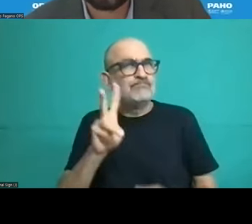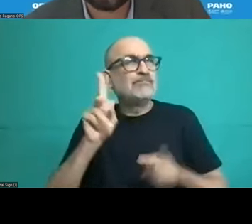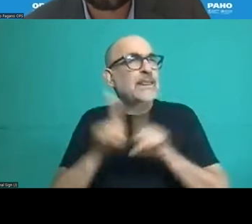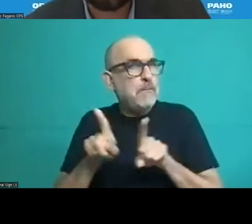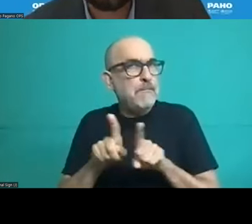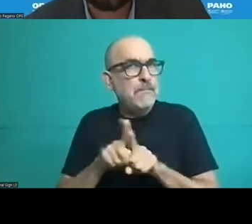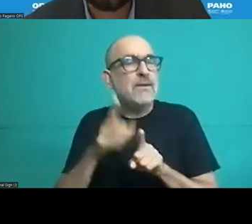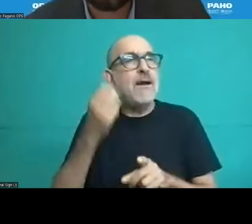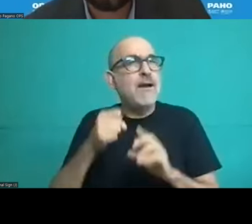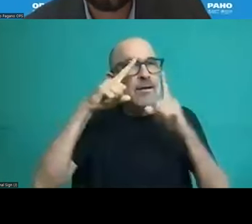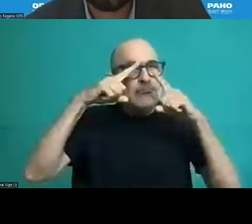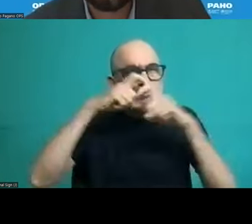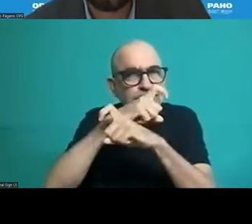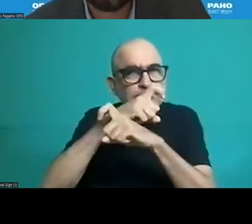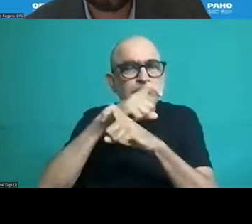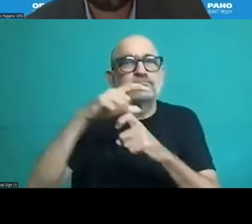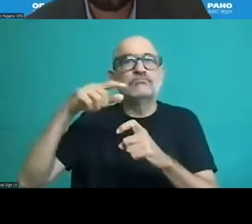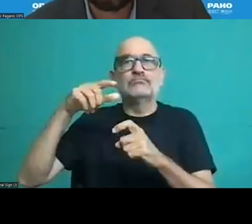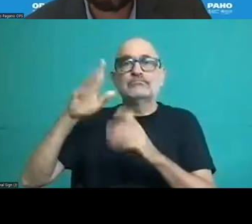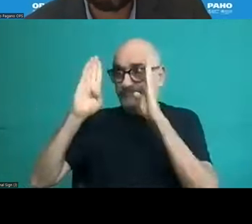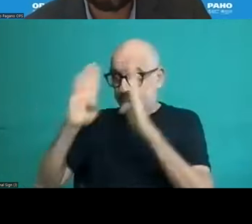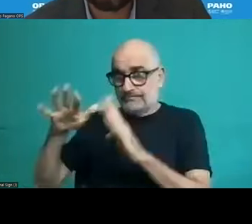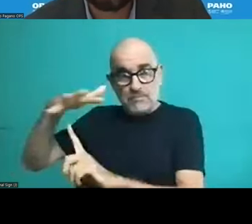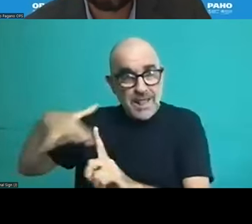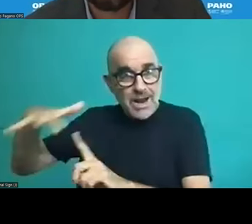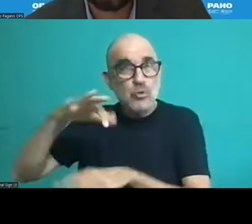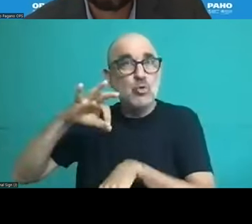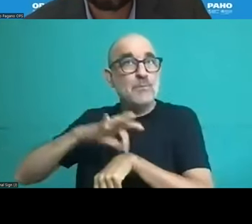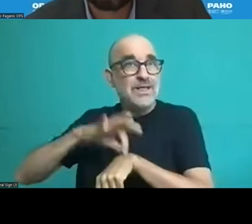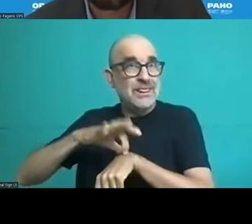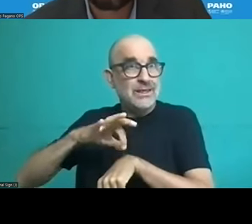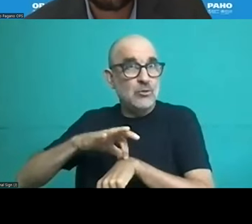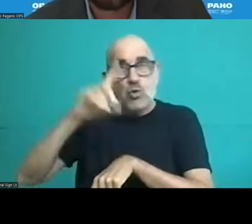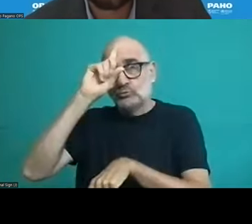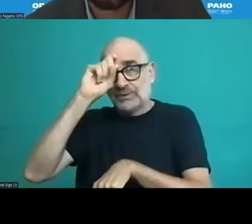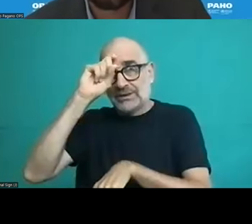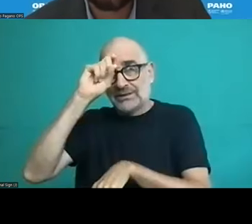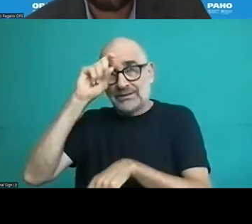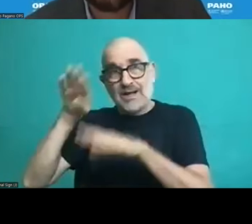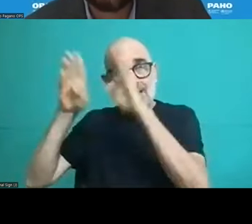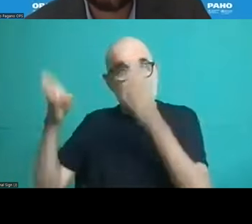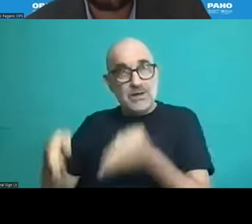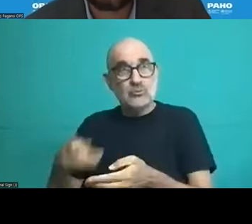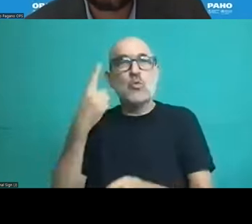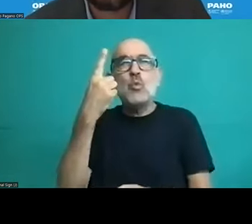a dental plan and for a medical and hospital plans they are very different amongst themselves